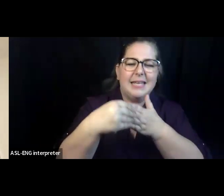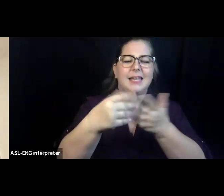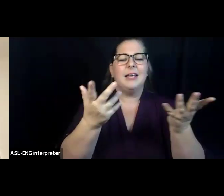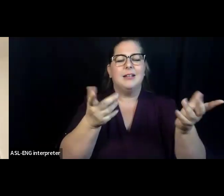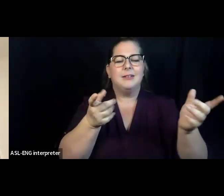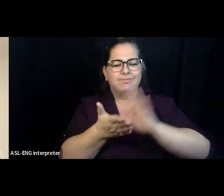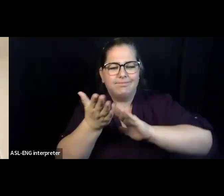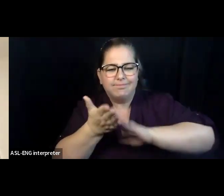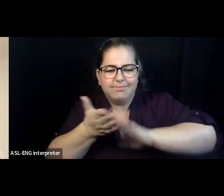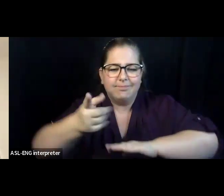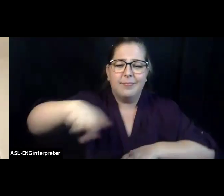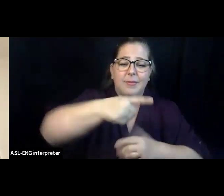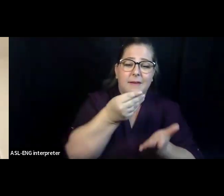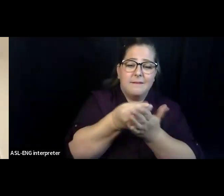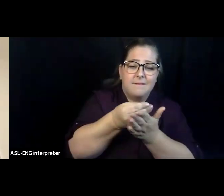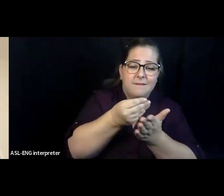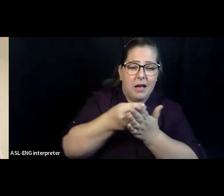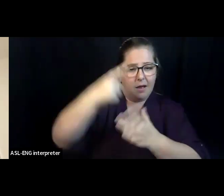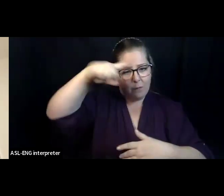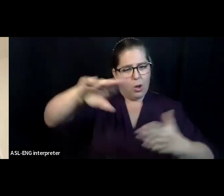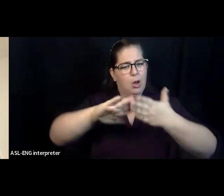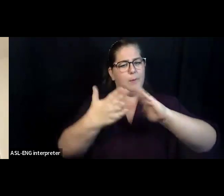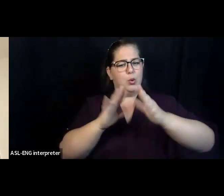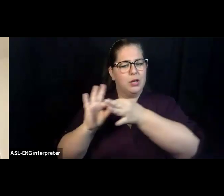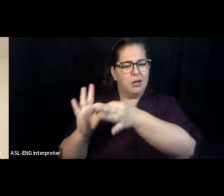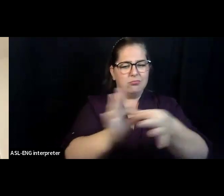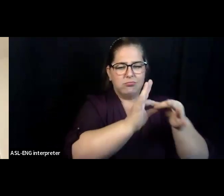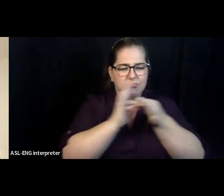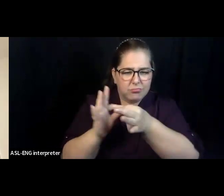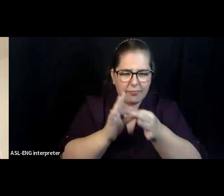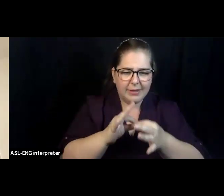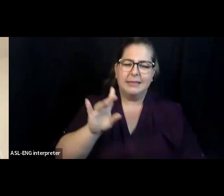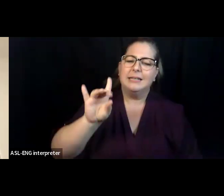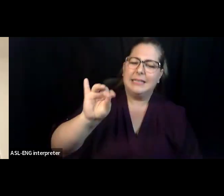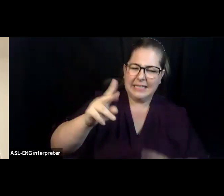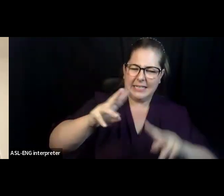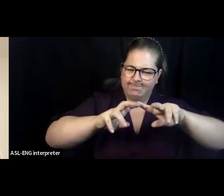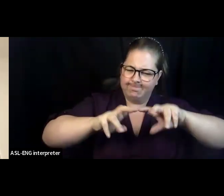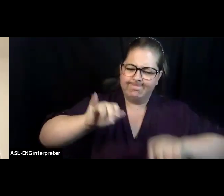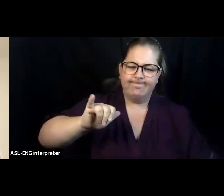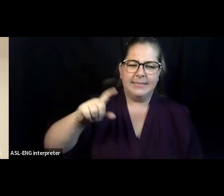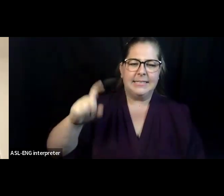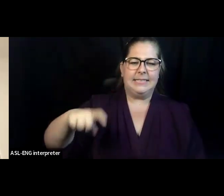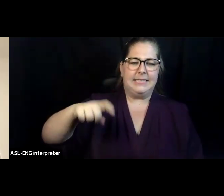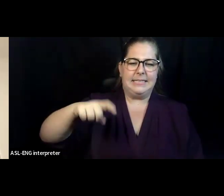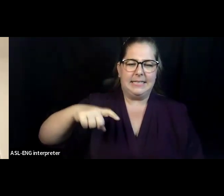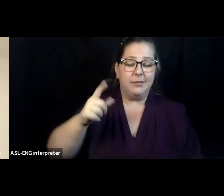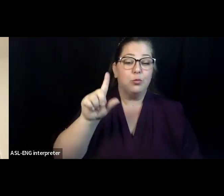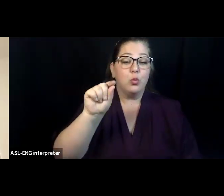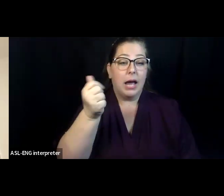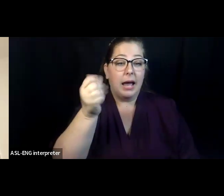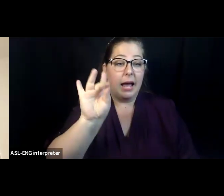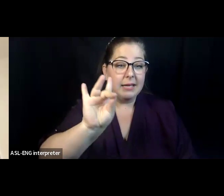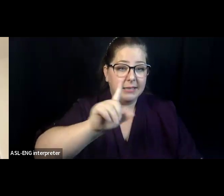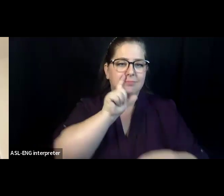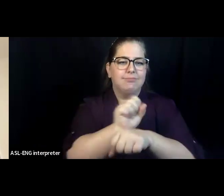inadequate service for people with disabilities. In particular, there were a lot of opportunities for people with disabilities to be served